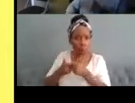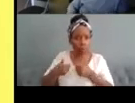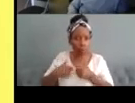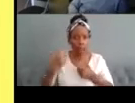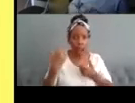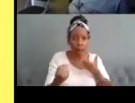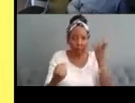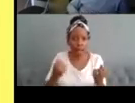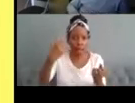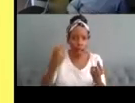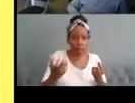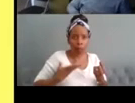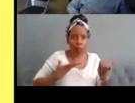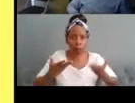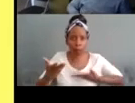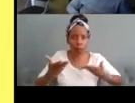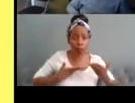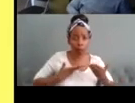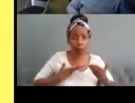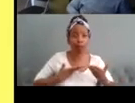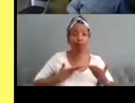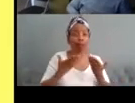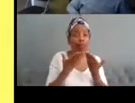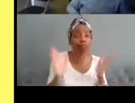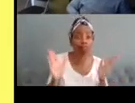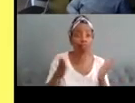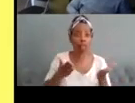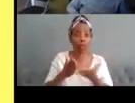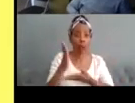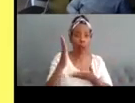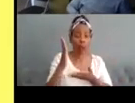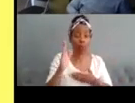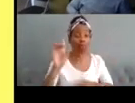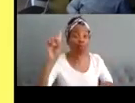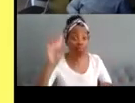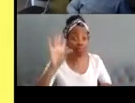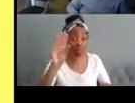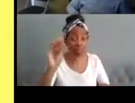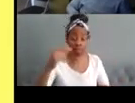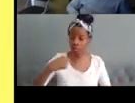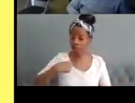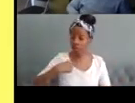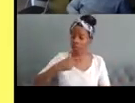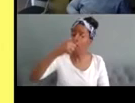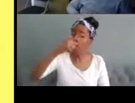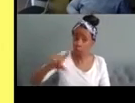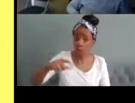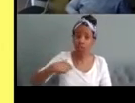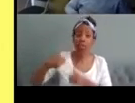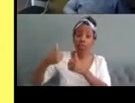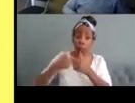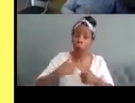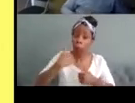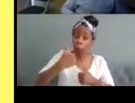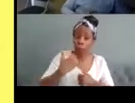which i would also like to point out as a bit of a disclaimer is a very privileged position to be in um